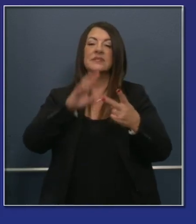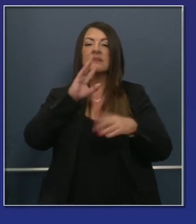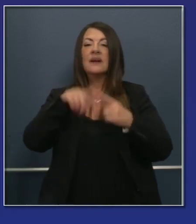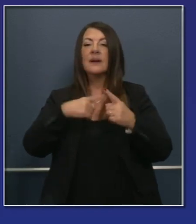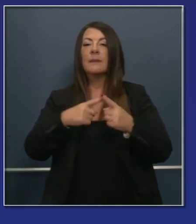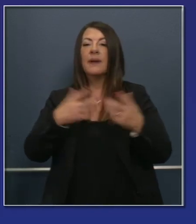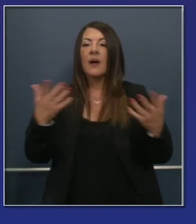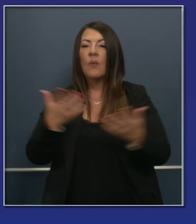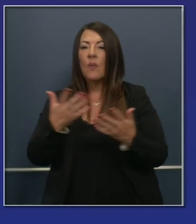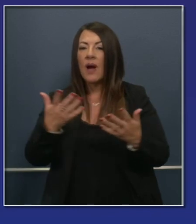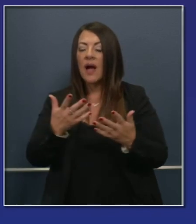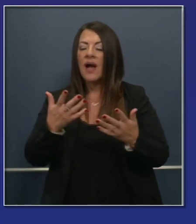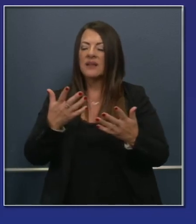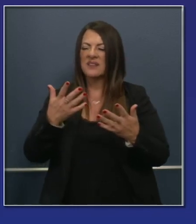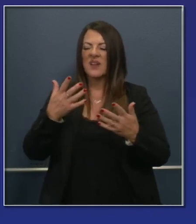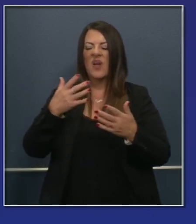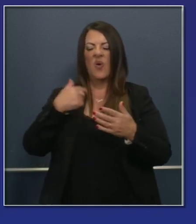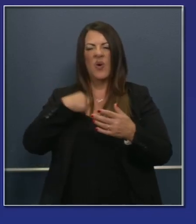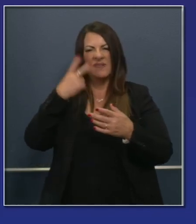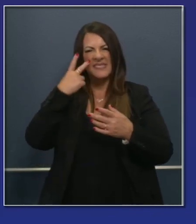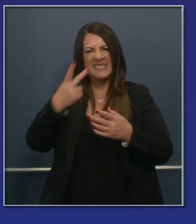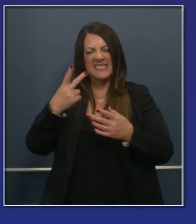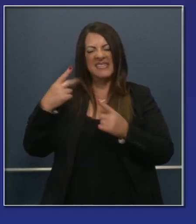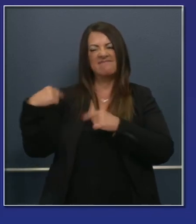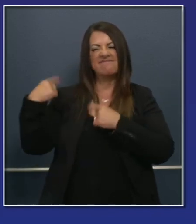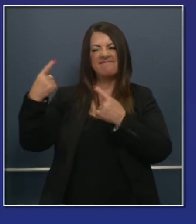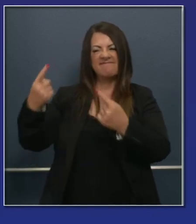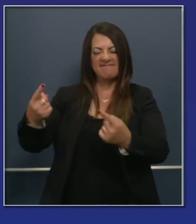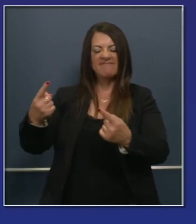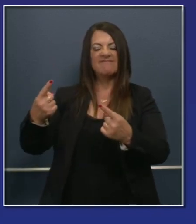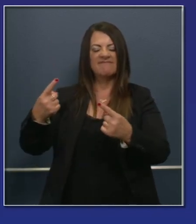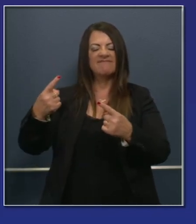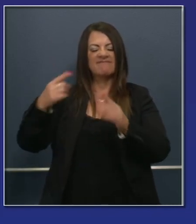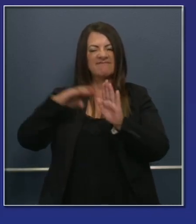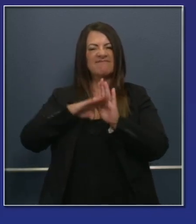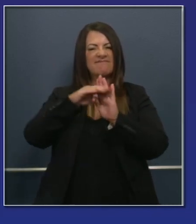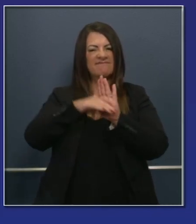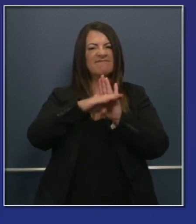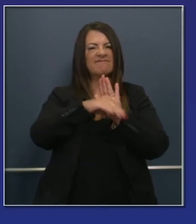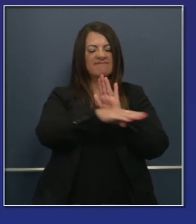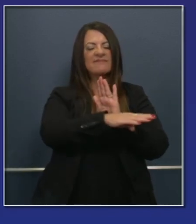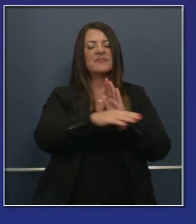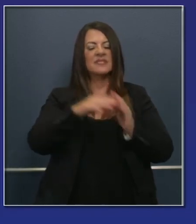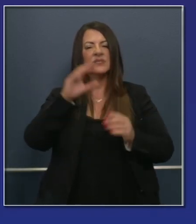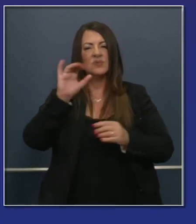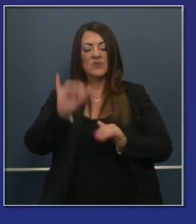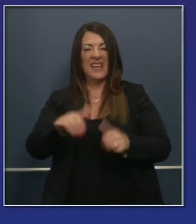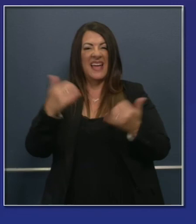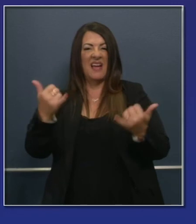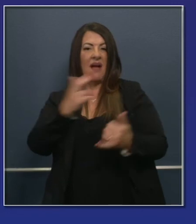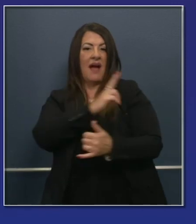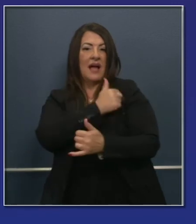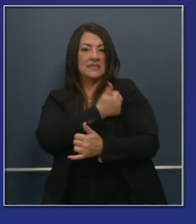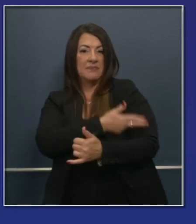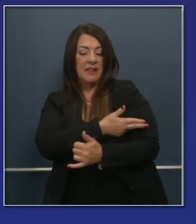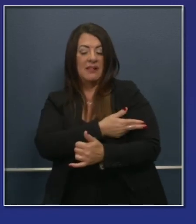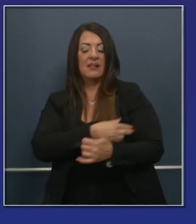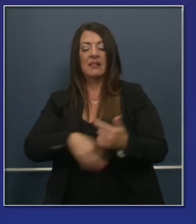have presented consistently over the course of months, positivity rates, hospitalizations, ICUs,